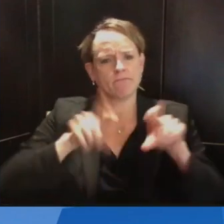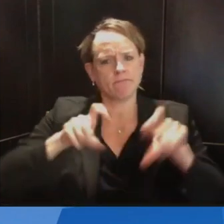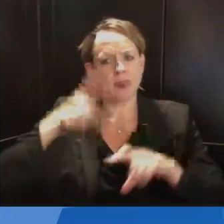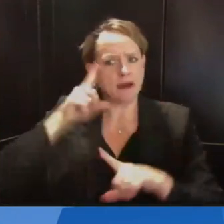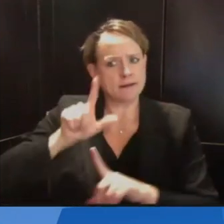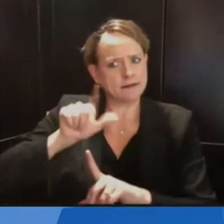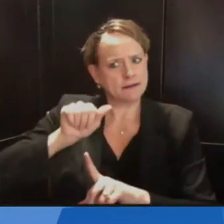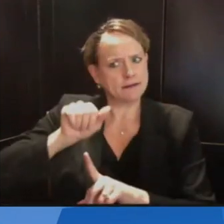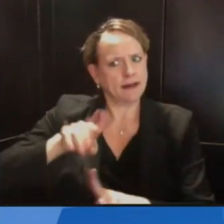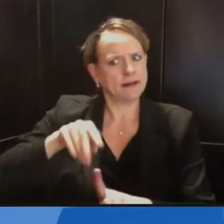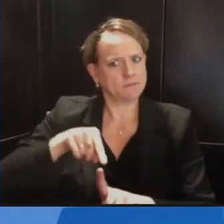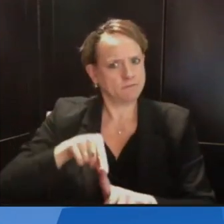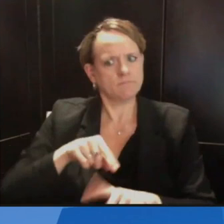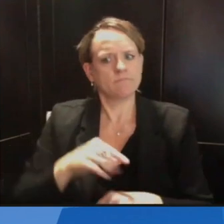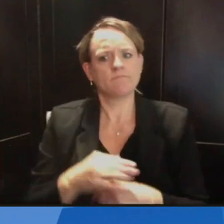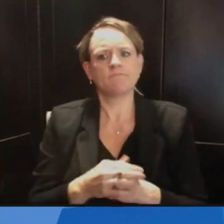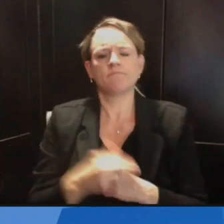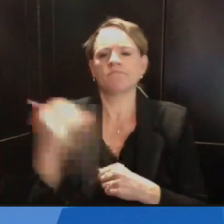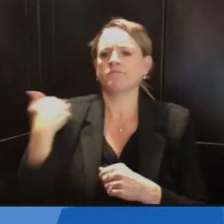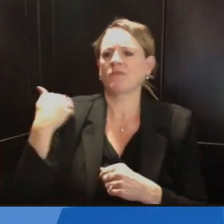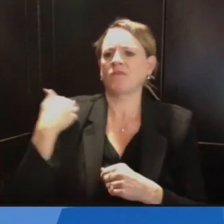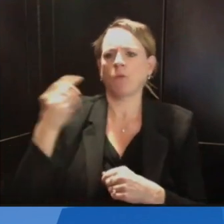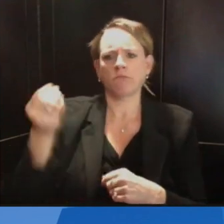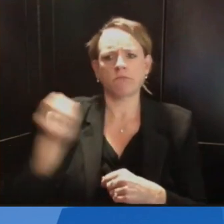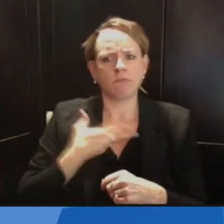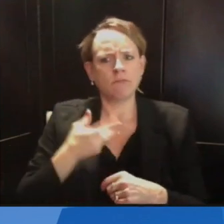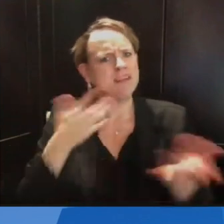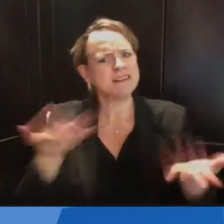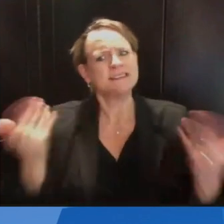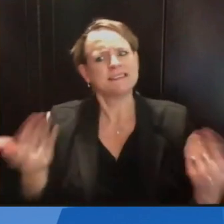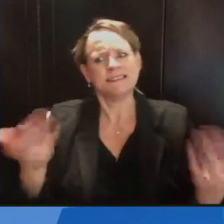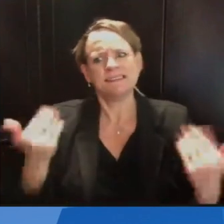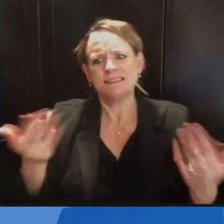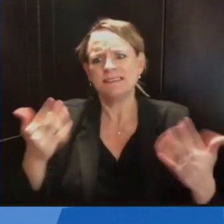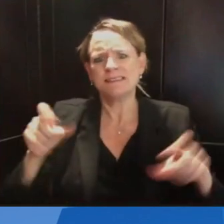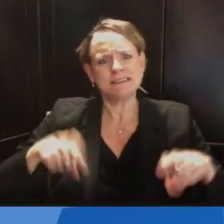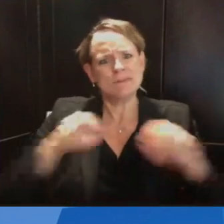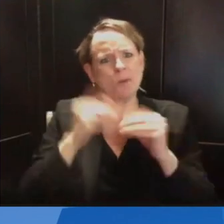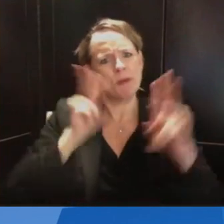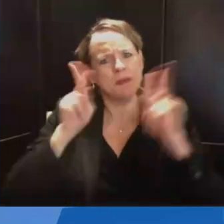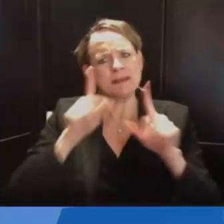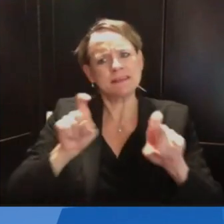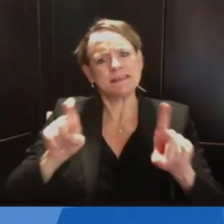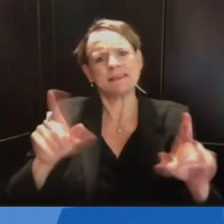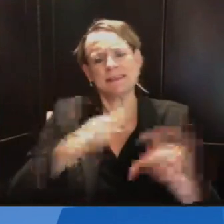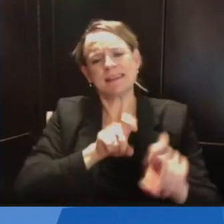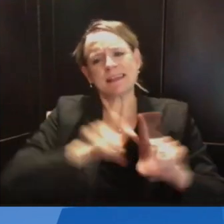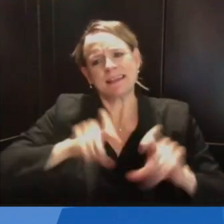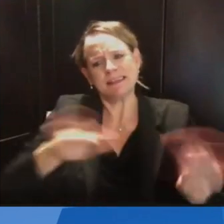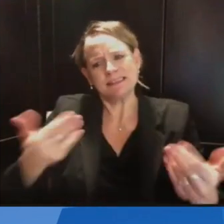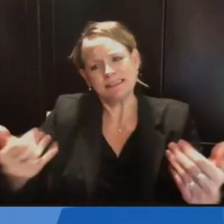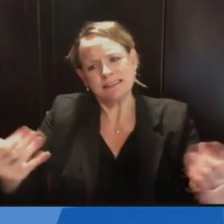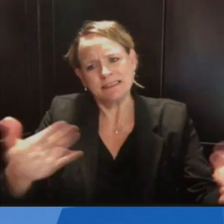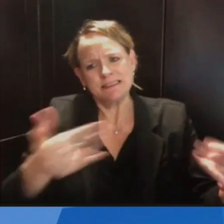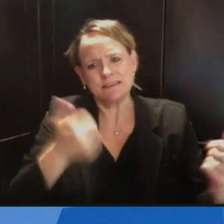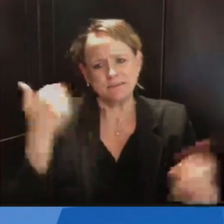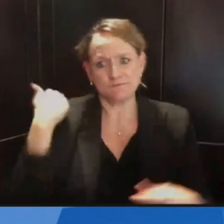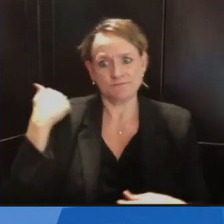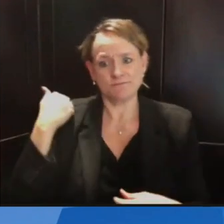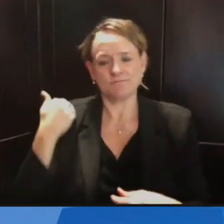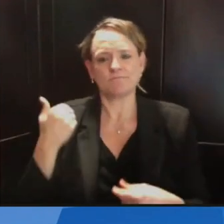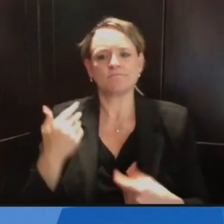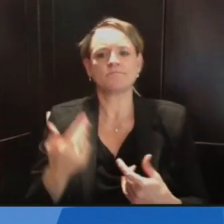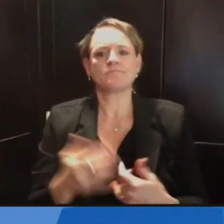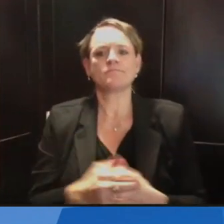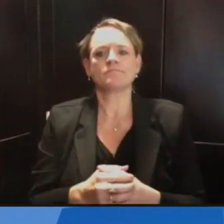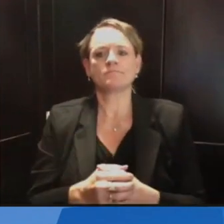rate indicates that maybe some people aren't being tested who you'd like to be tested. And he specifically suggested that some labs should look to